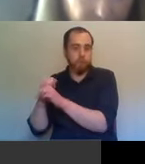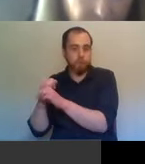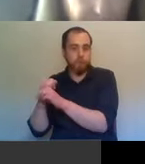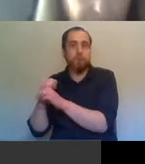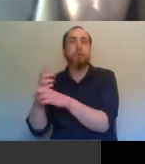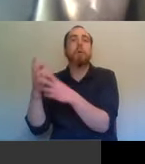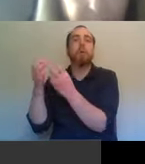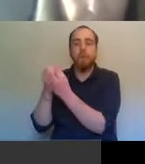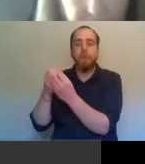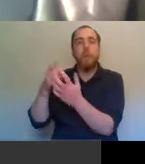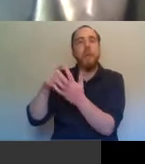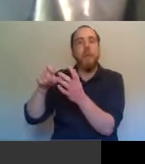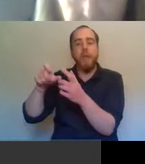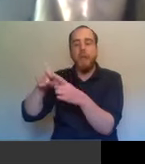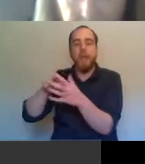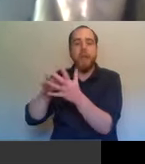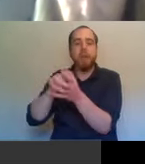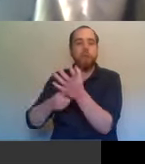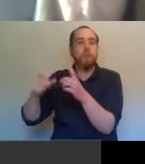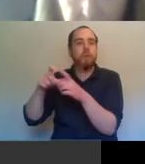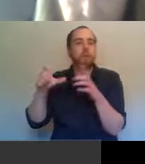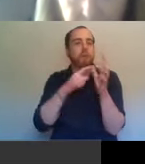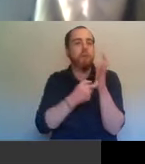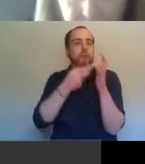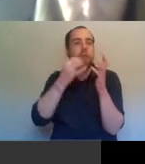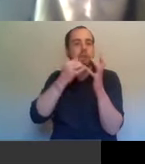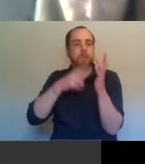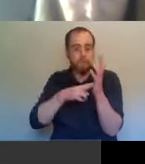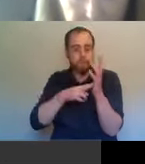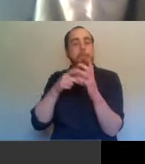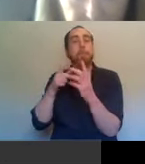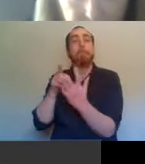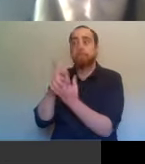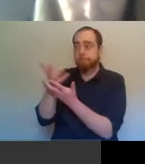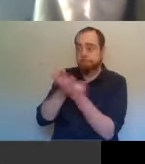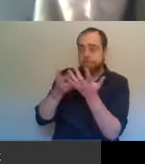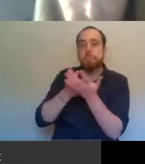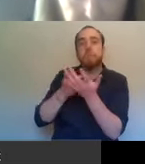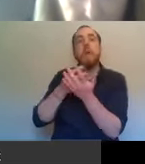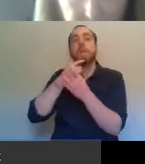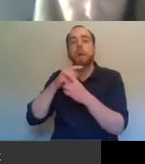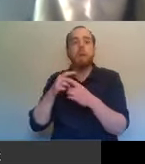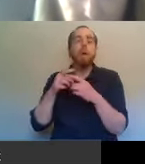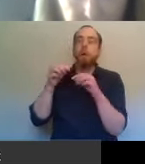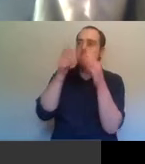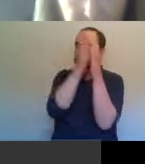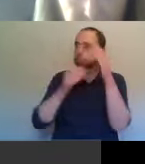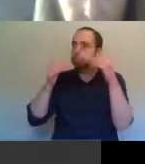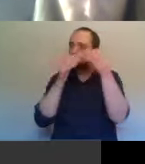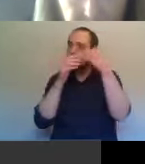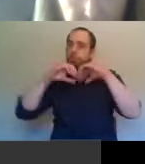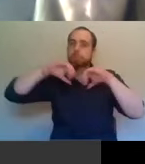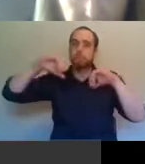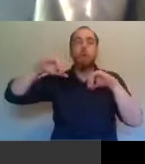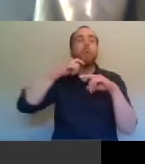Sir Edward Carson. was incidentally agreed. He told, he incidentally told John Redmond that partition would be temporary and he told Carson was, it was going to be permanent,